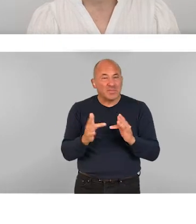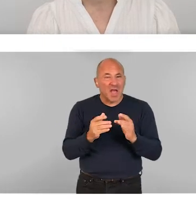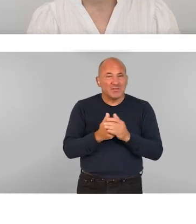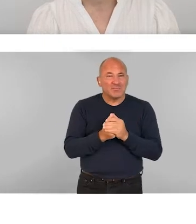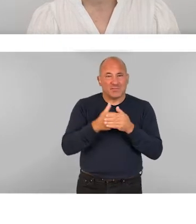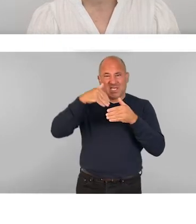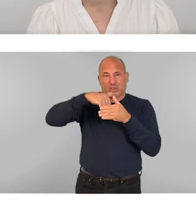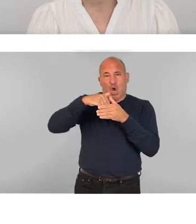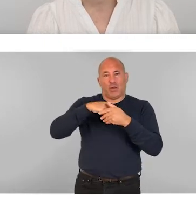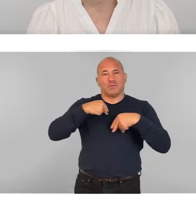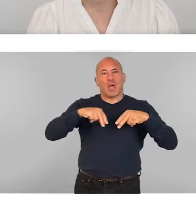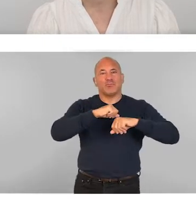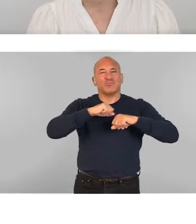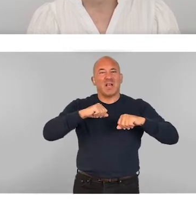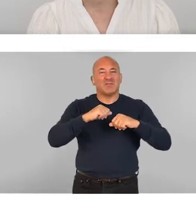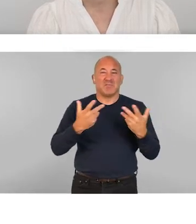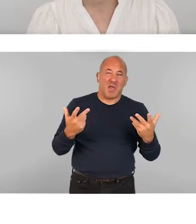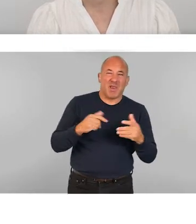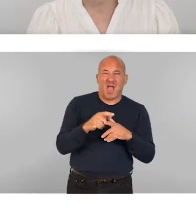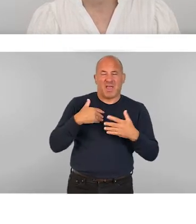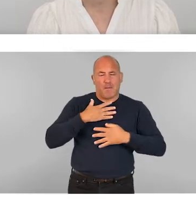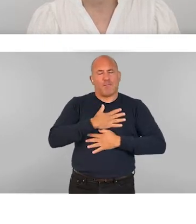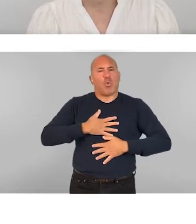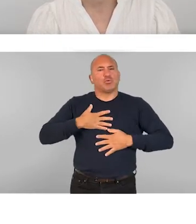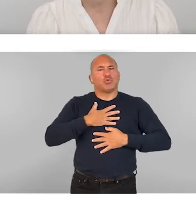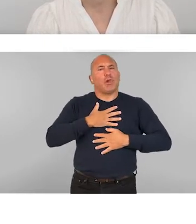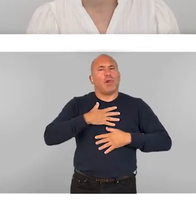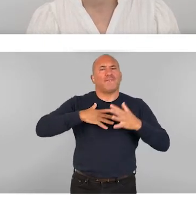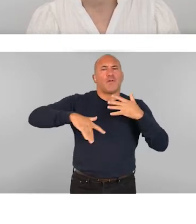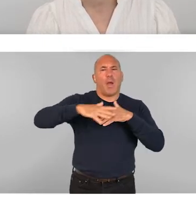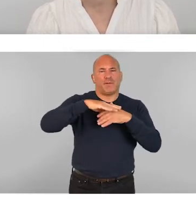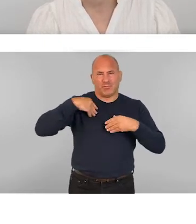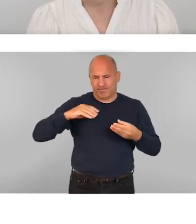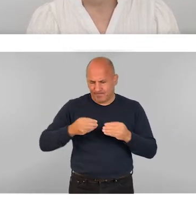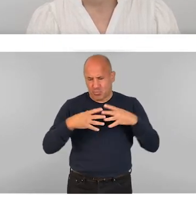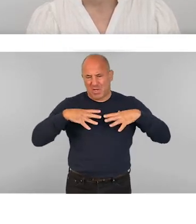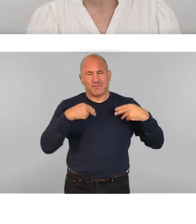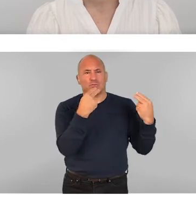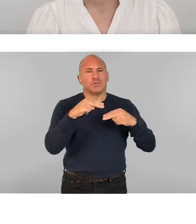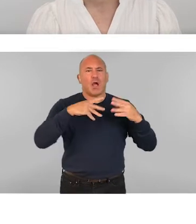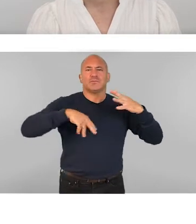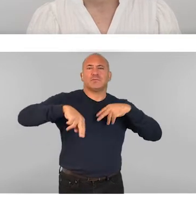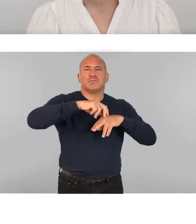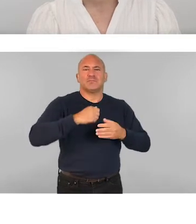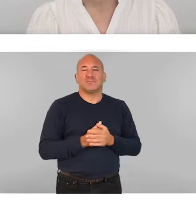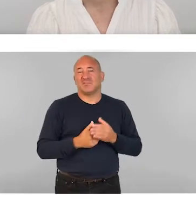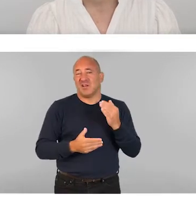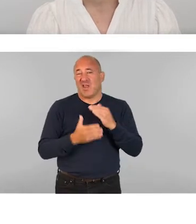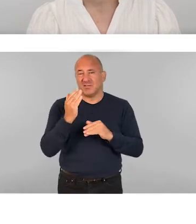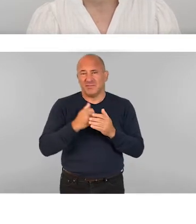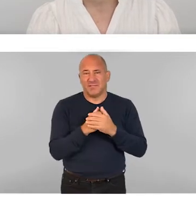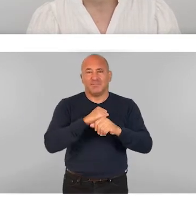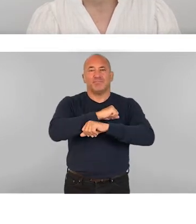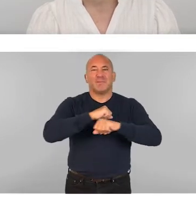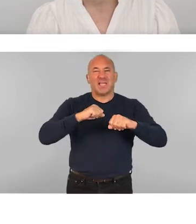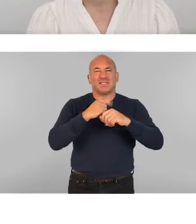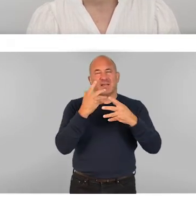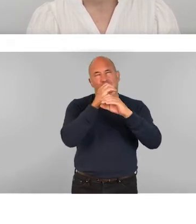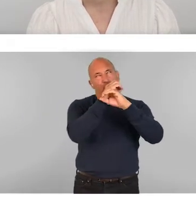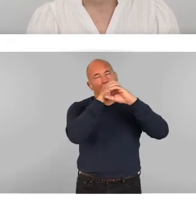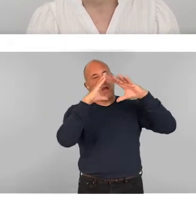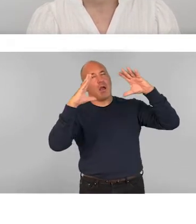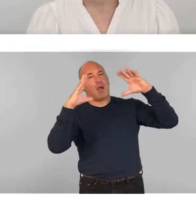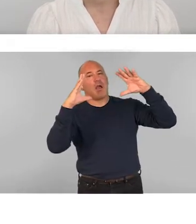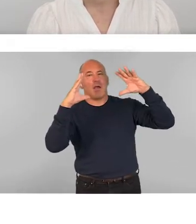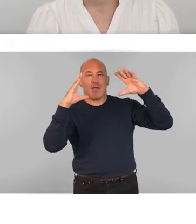space, which we might refer to as being the emotional environment that we create for our dancers. And then lastly, space in the metaphorical sense,